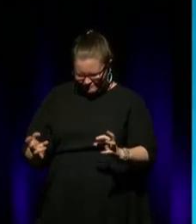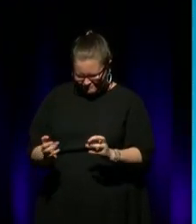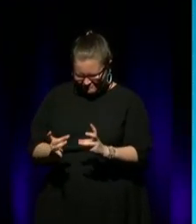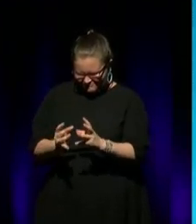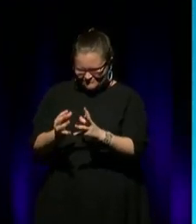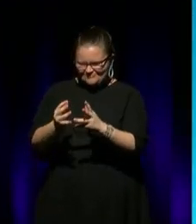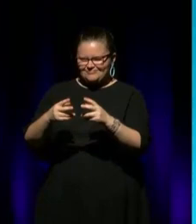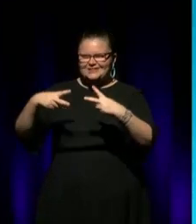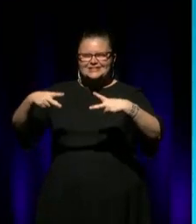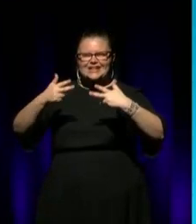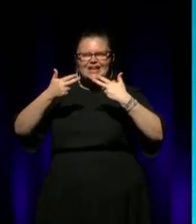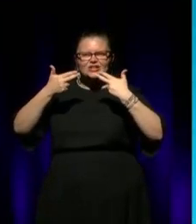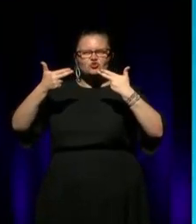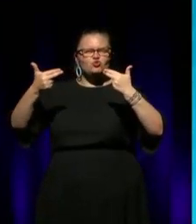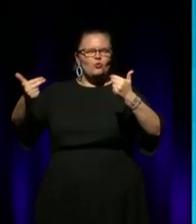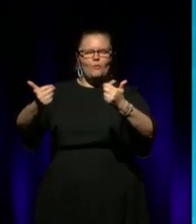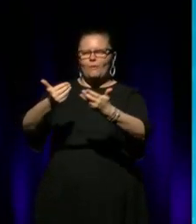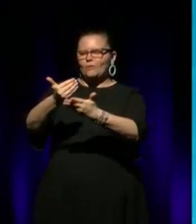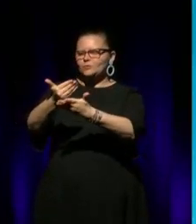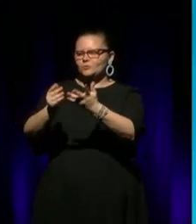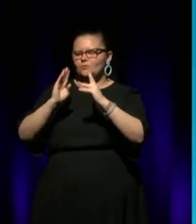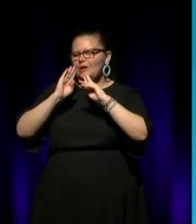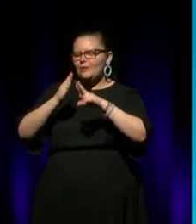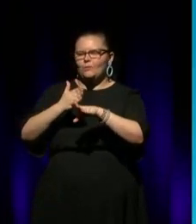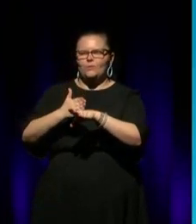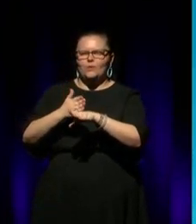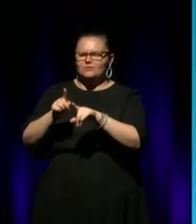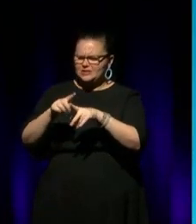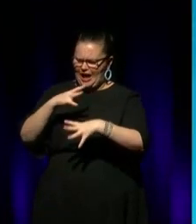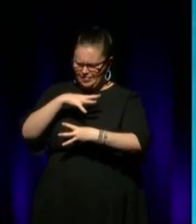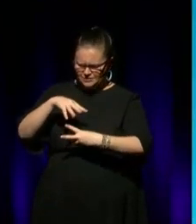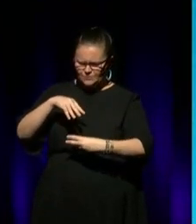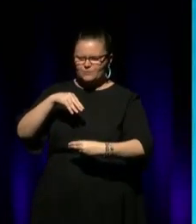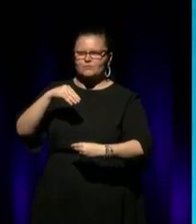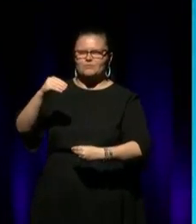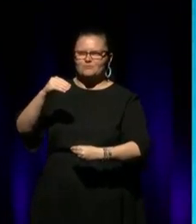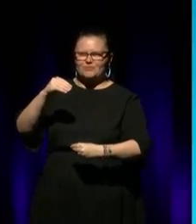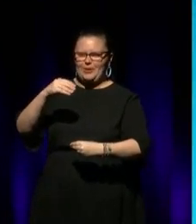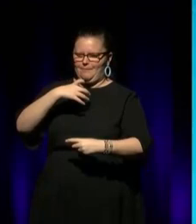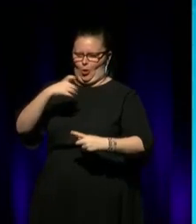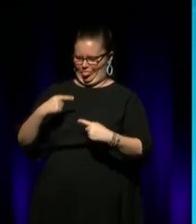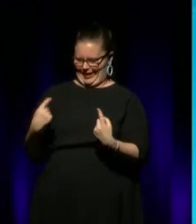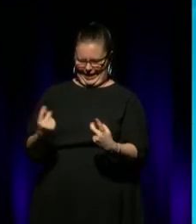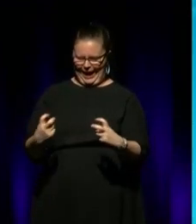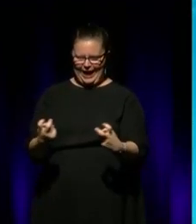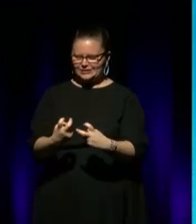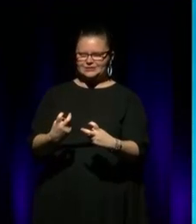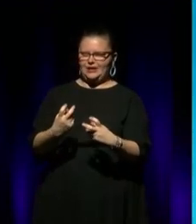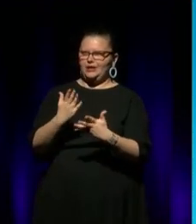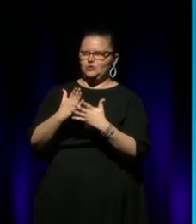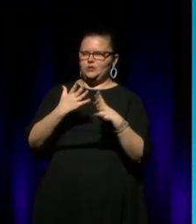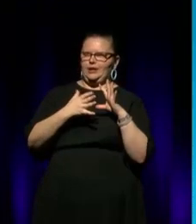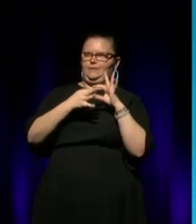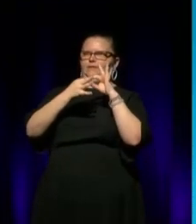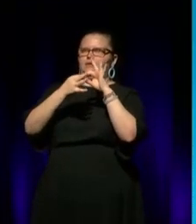story, work. And it was like the spirit was stronger than us. And we just had to make sure we had a responsibility